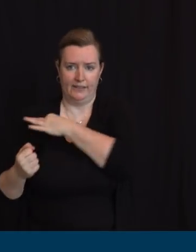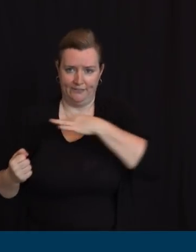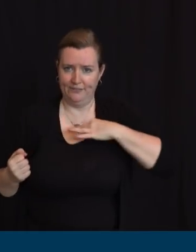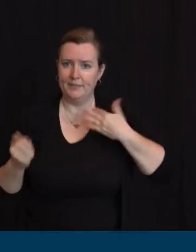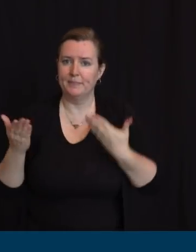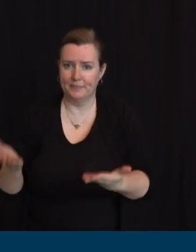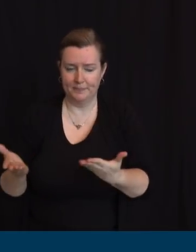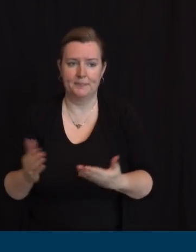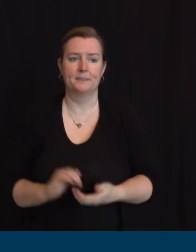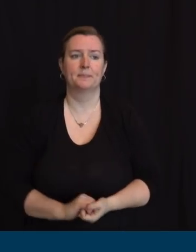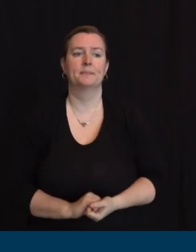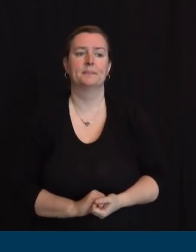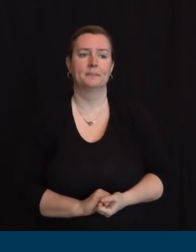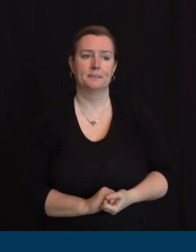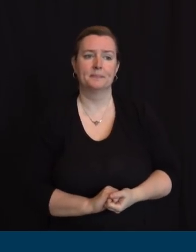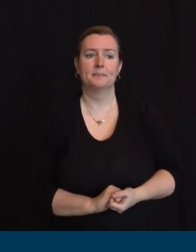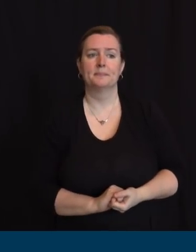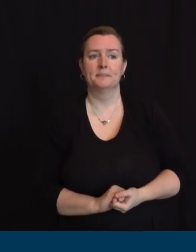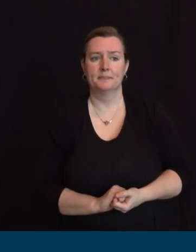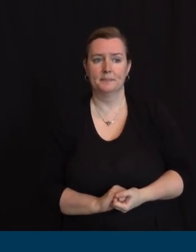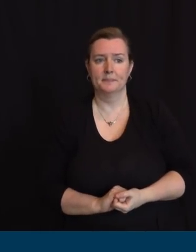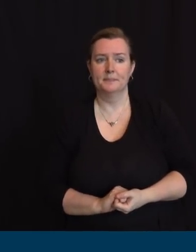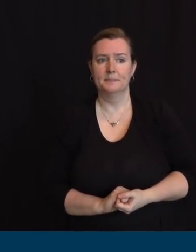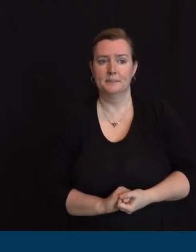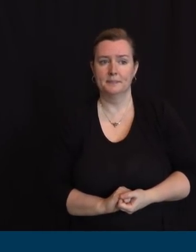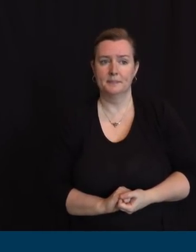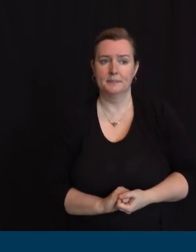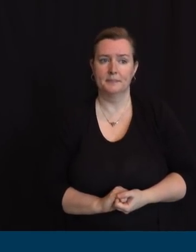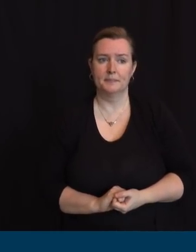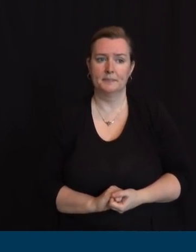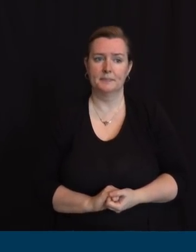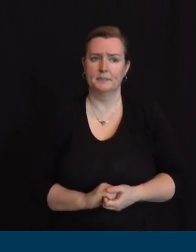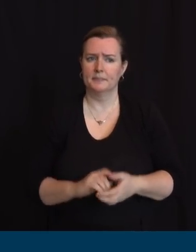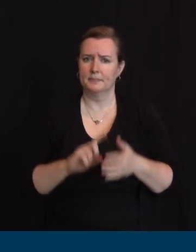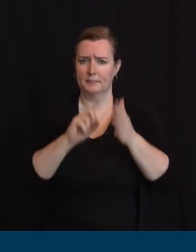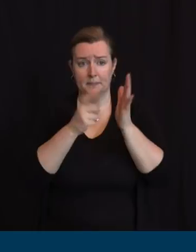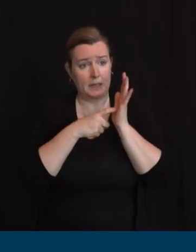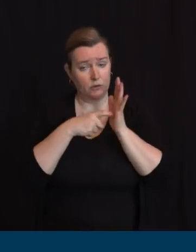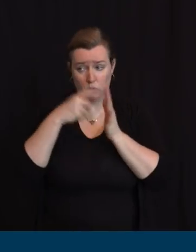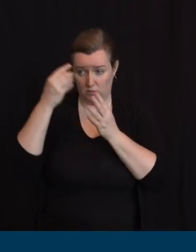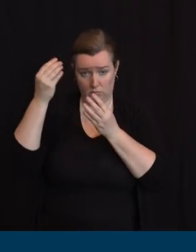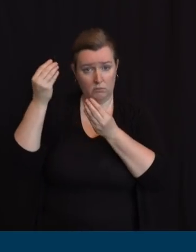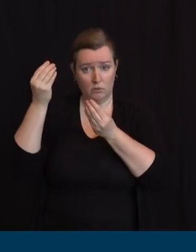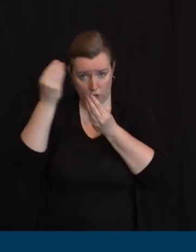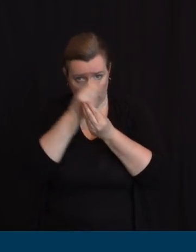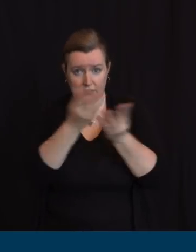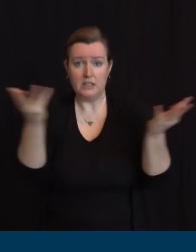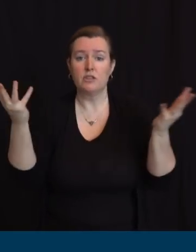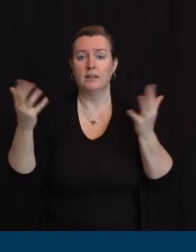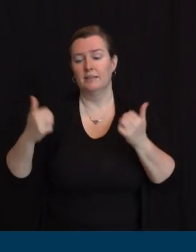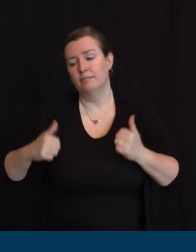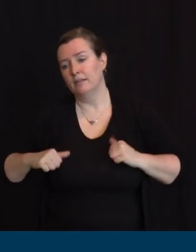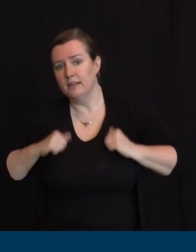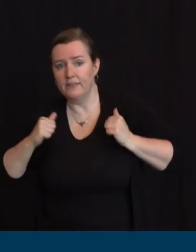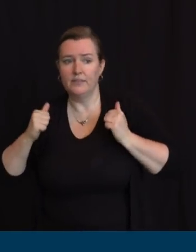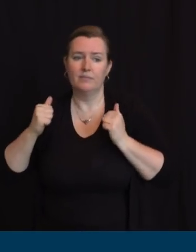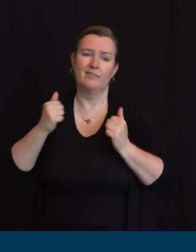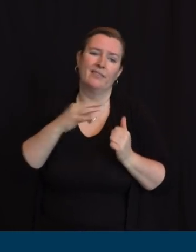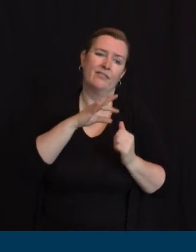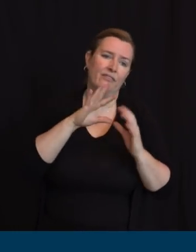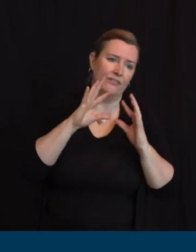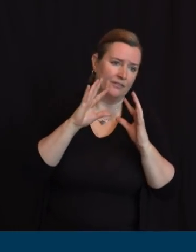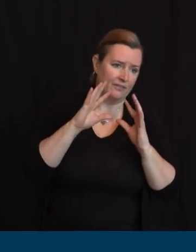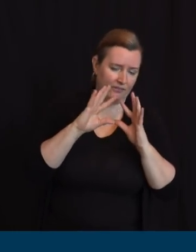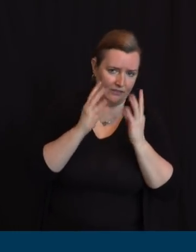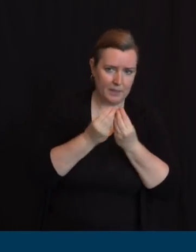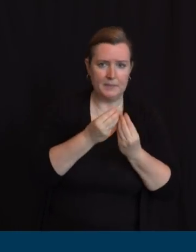enforced mandatory notification of residents, family, and staff of the outbreak in their facilities. And on April 6th,